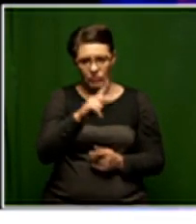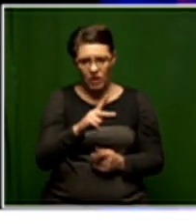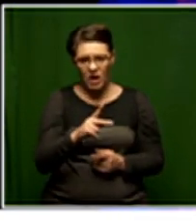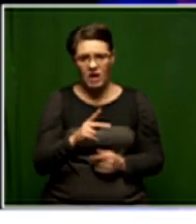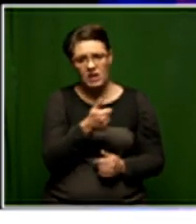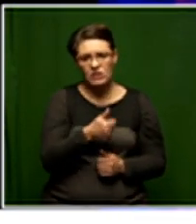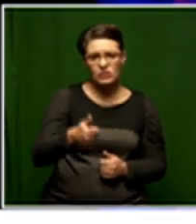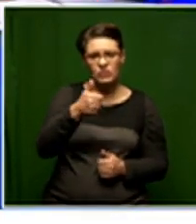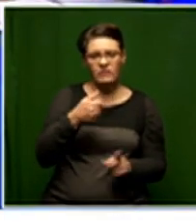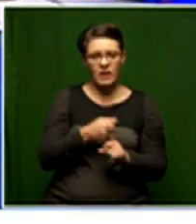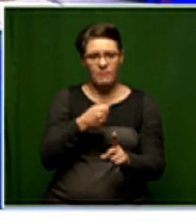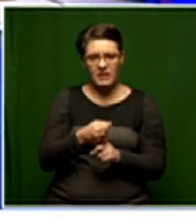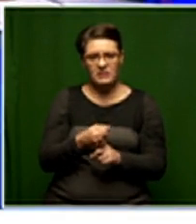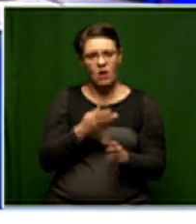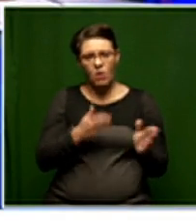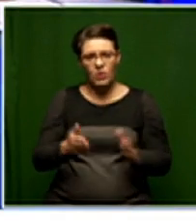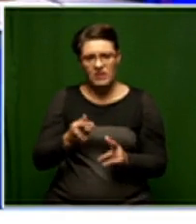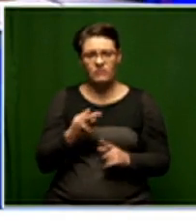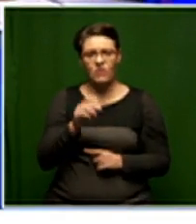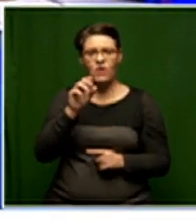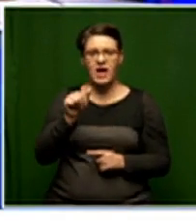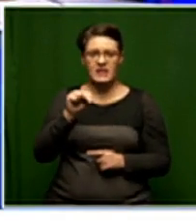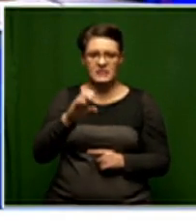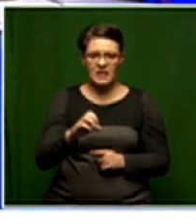the chief campaigns organiser, the chief elections organiser for the ANC, Fakile Mbaluda.